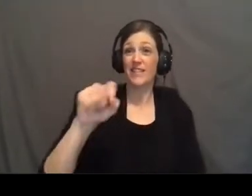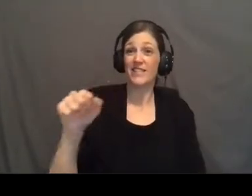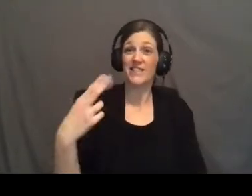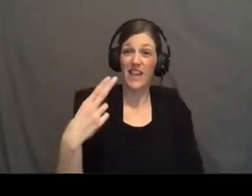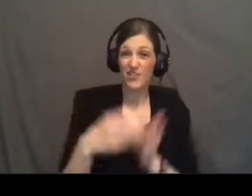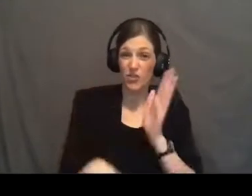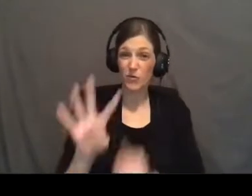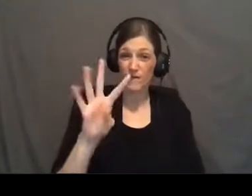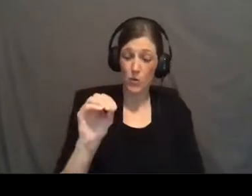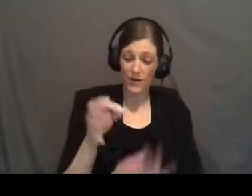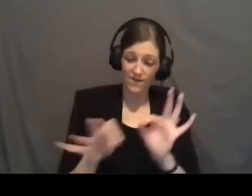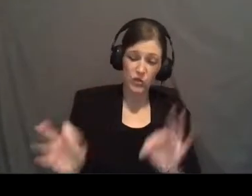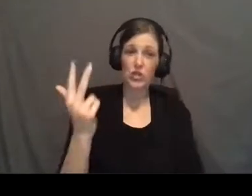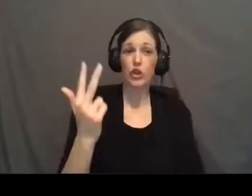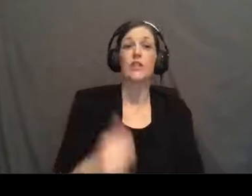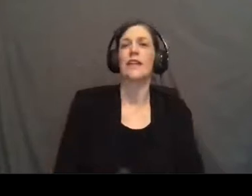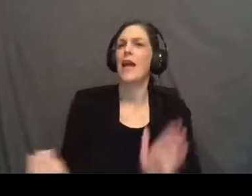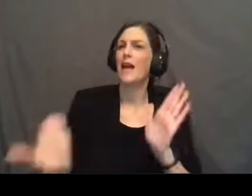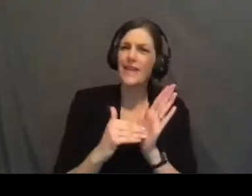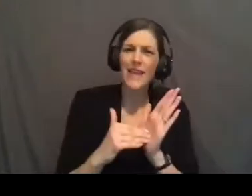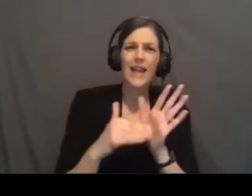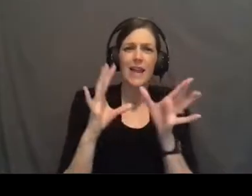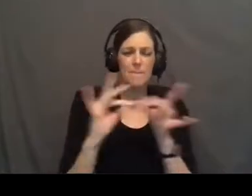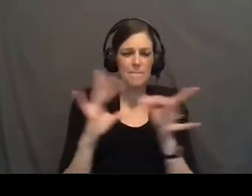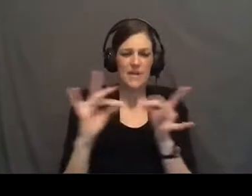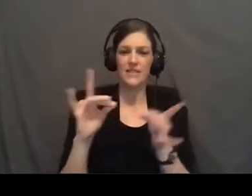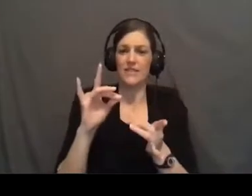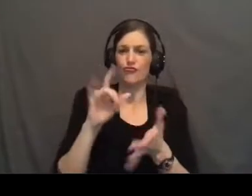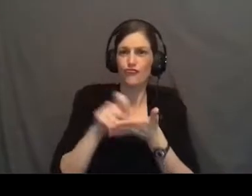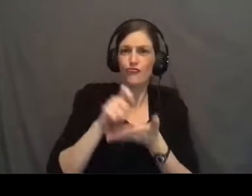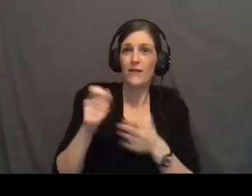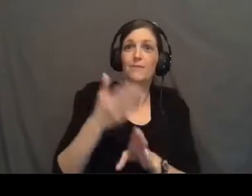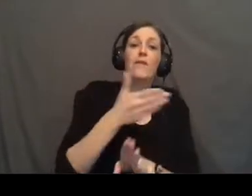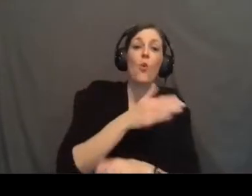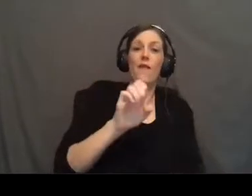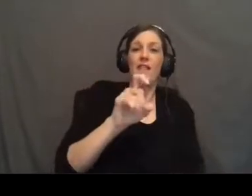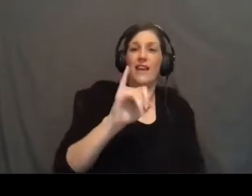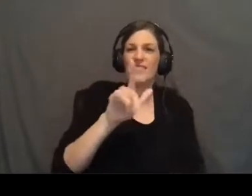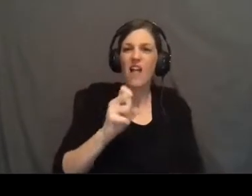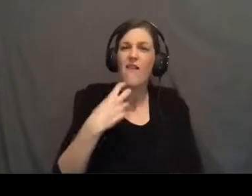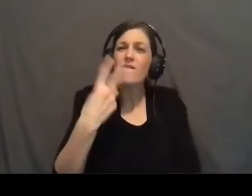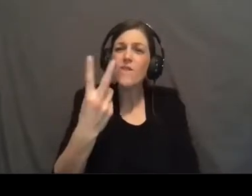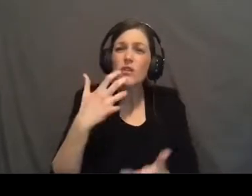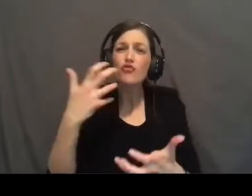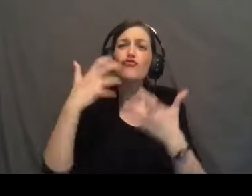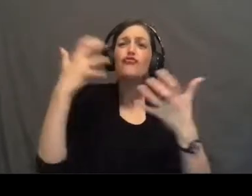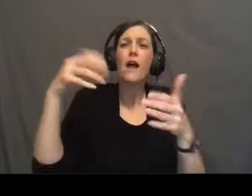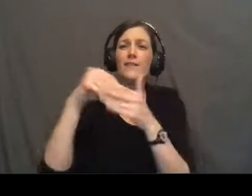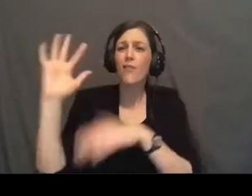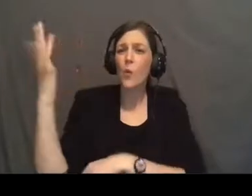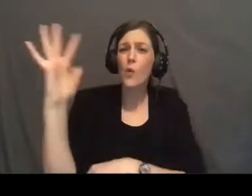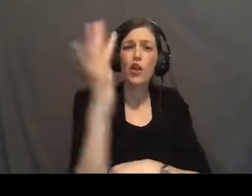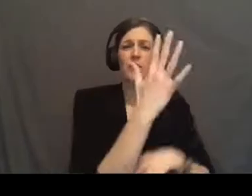40, verse 3. Again, a message that was written before the exile. A voice cries in the wilderness,